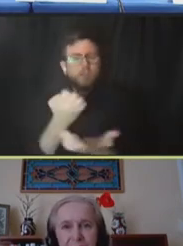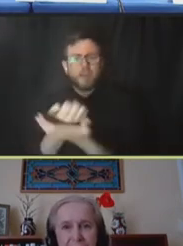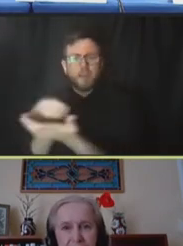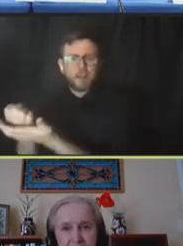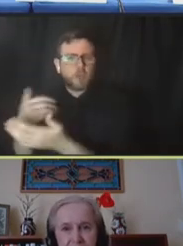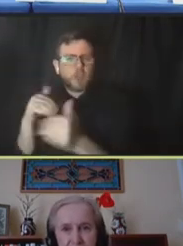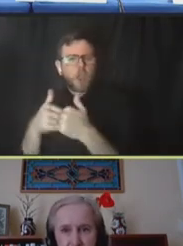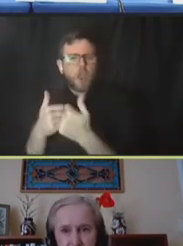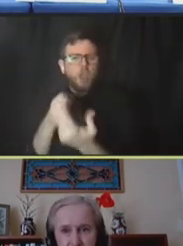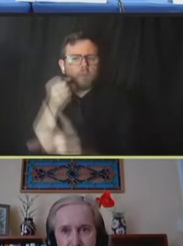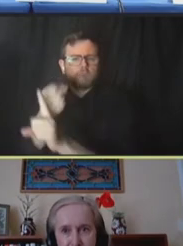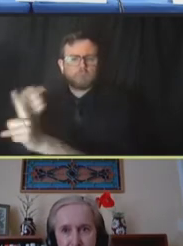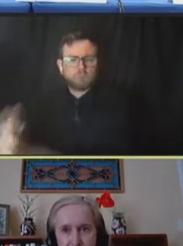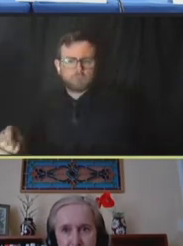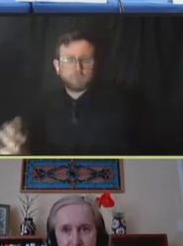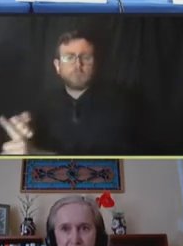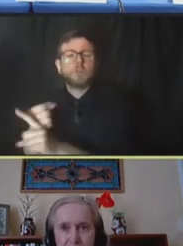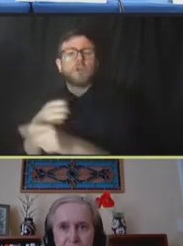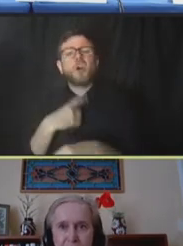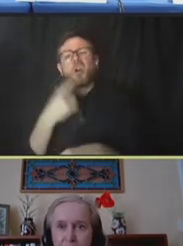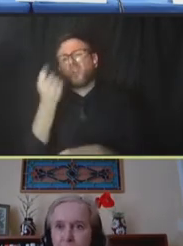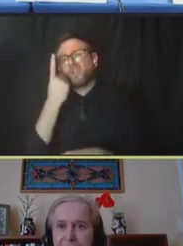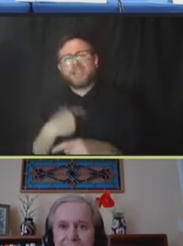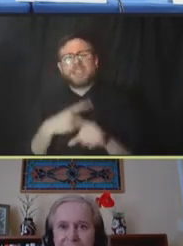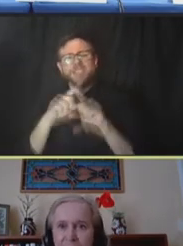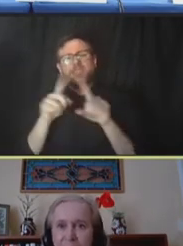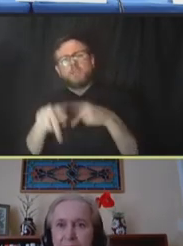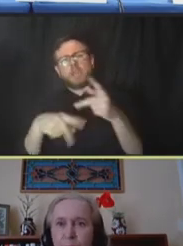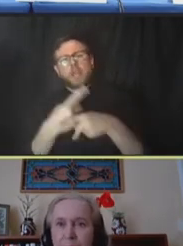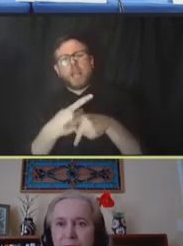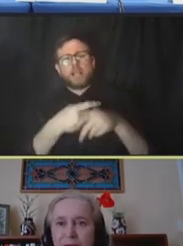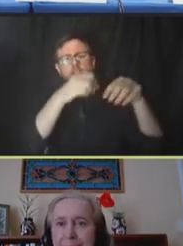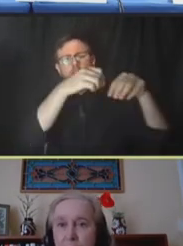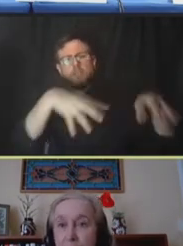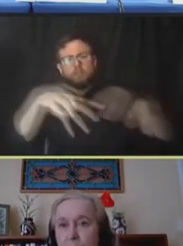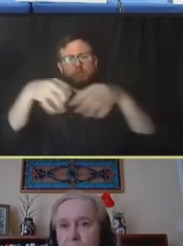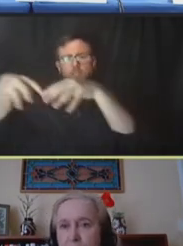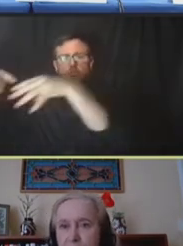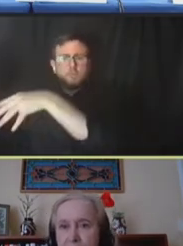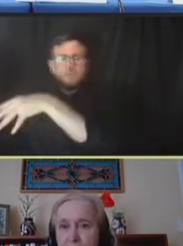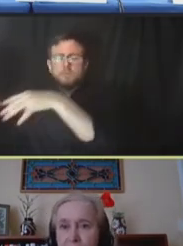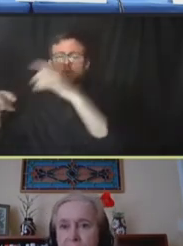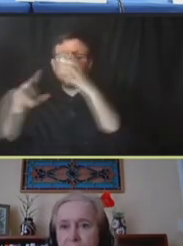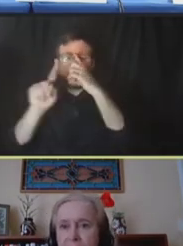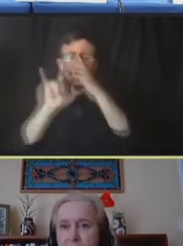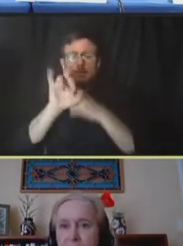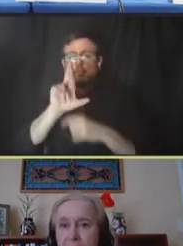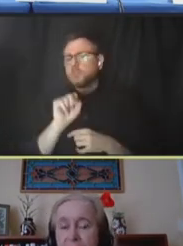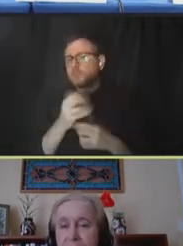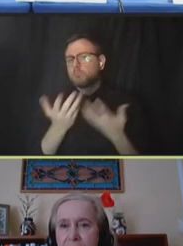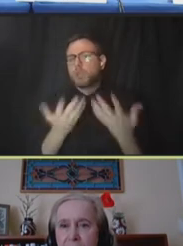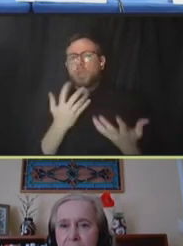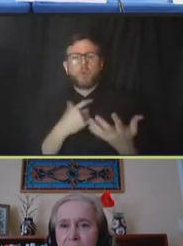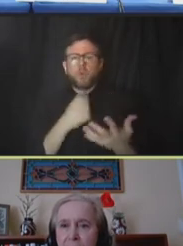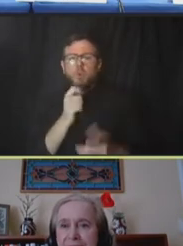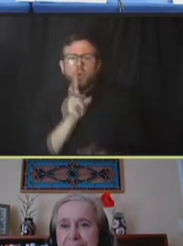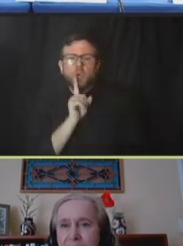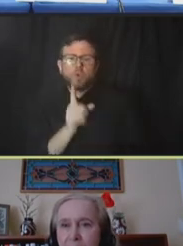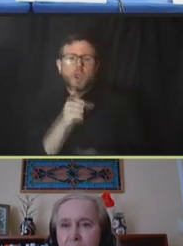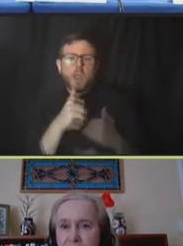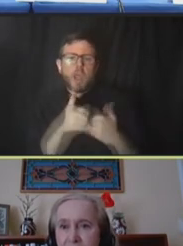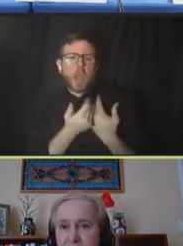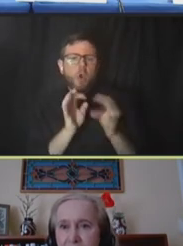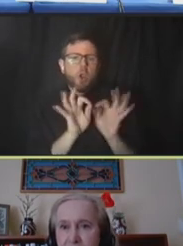have different kinds of tiers, okay? So, you might not even be aware of how important a particular supplier is to your